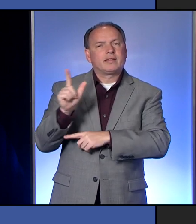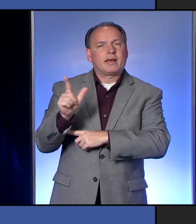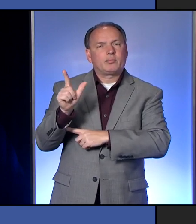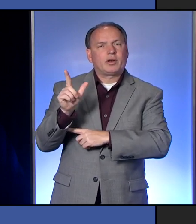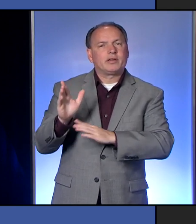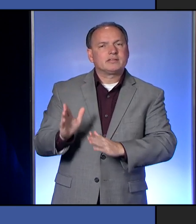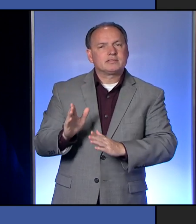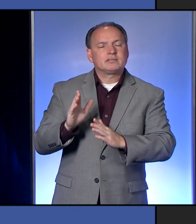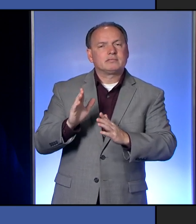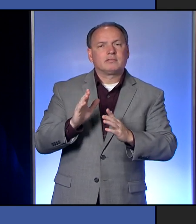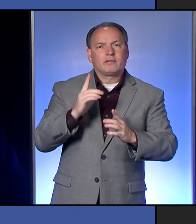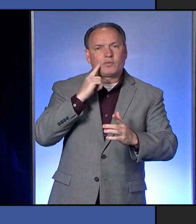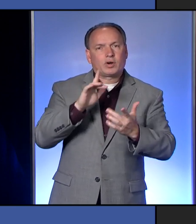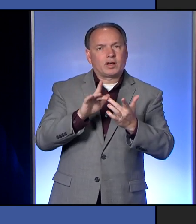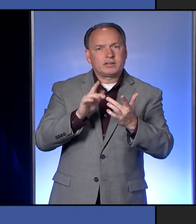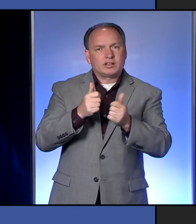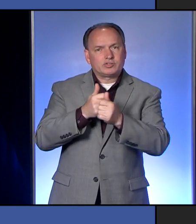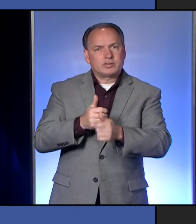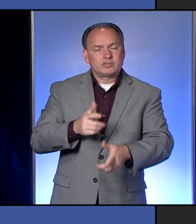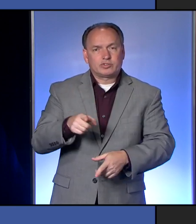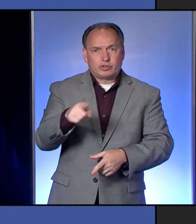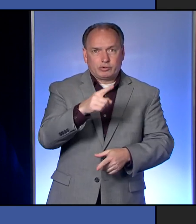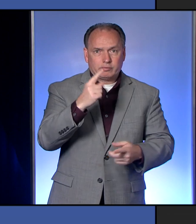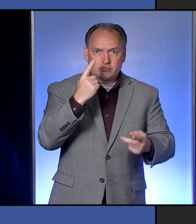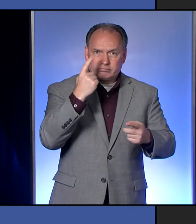Has that been considered here in Erie County?